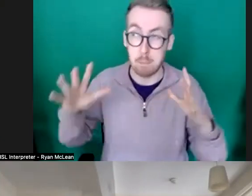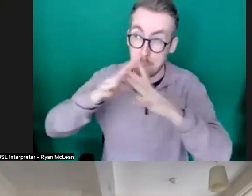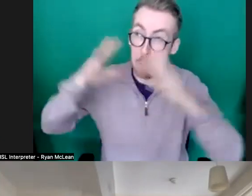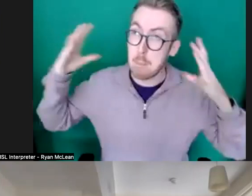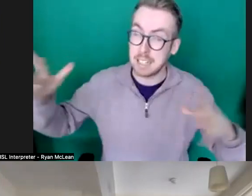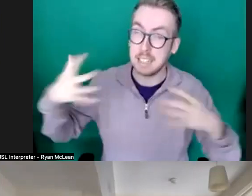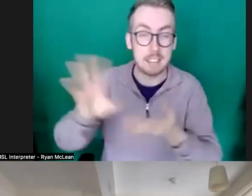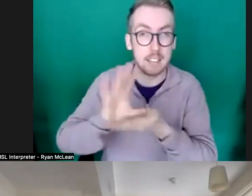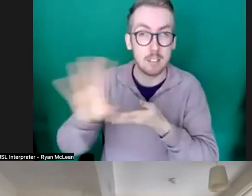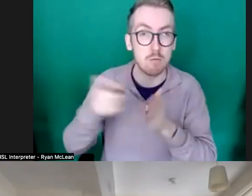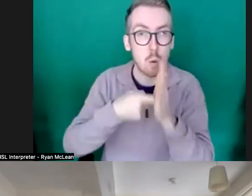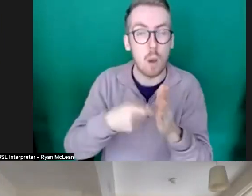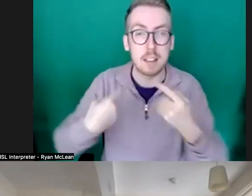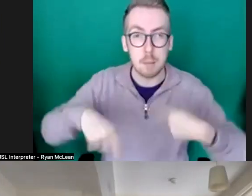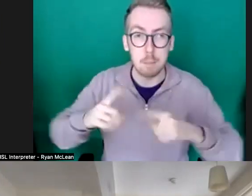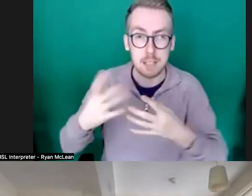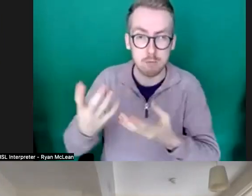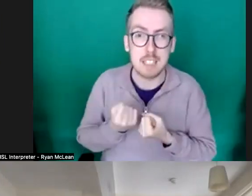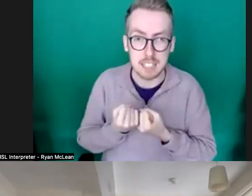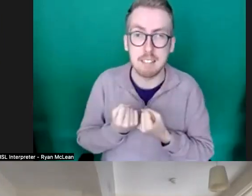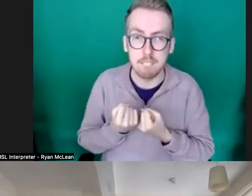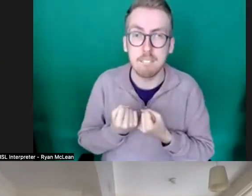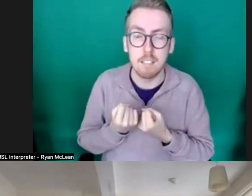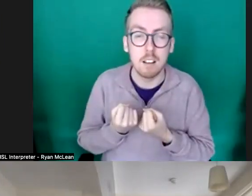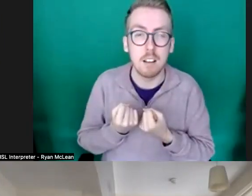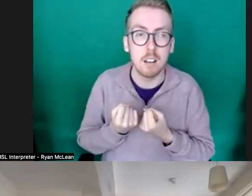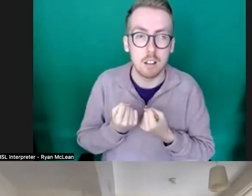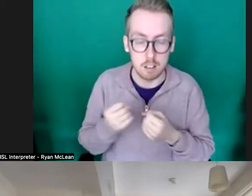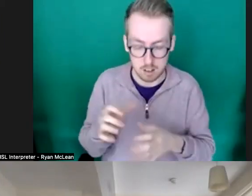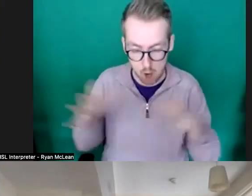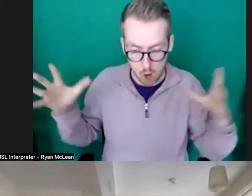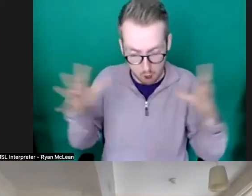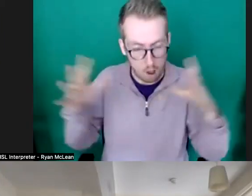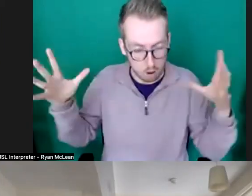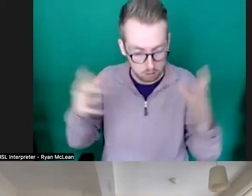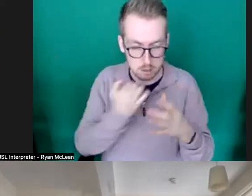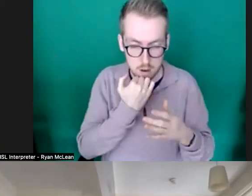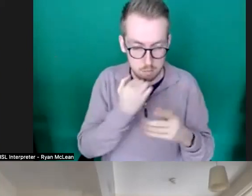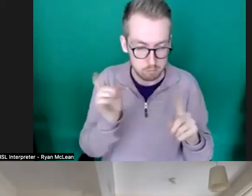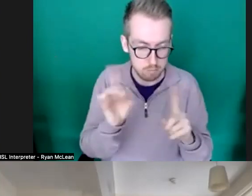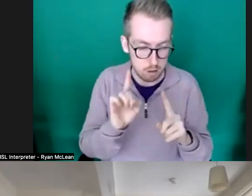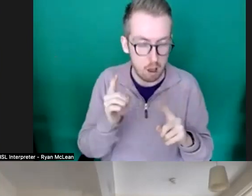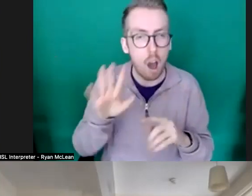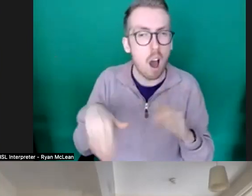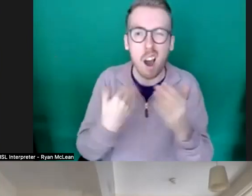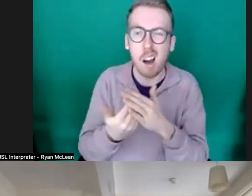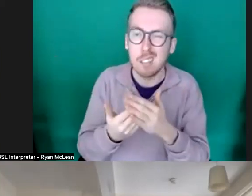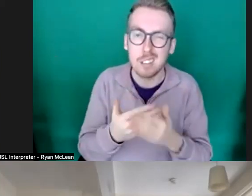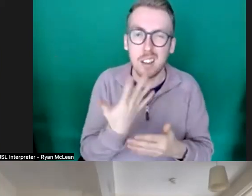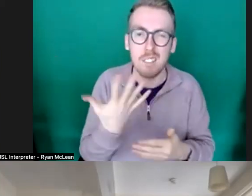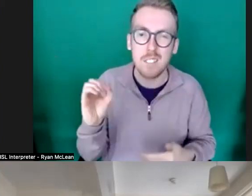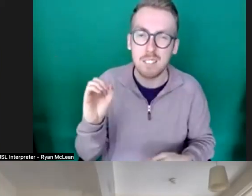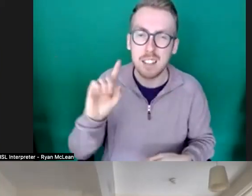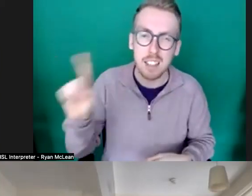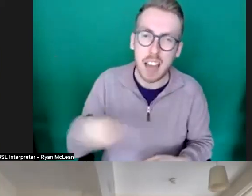size of requests that we receive or certainly the largest requests that we've funded and have been for anything up to about fifty thousand